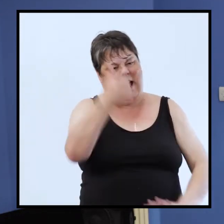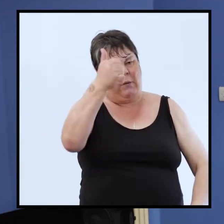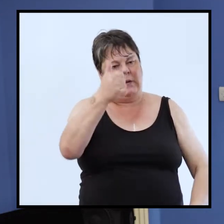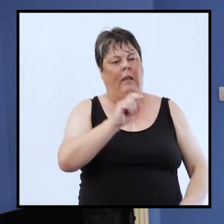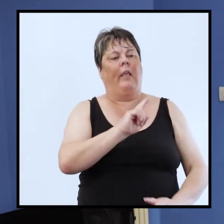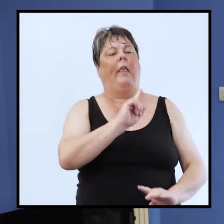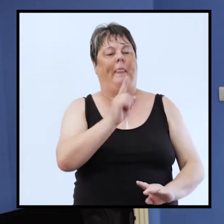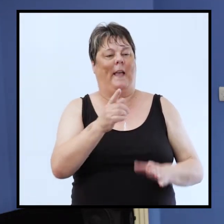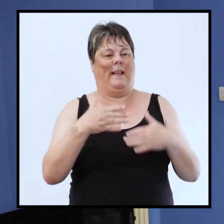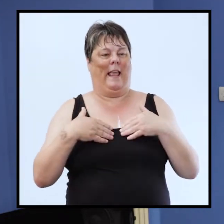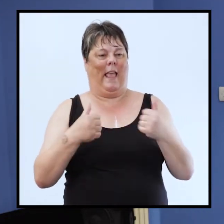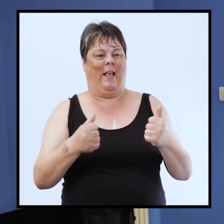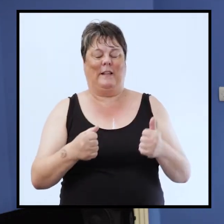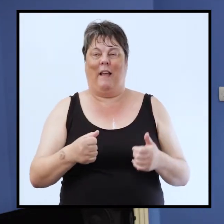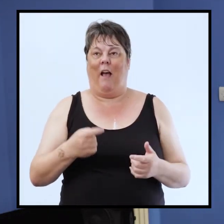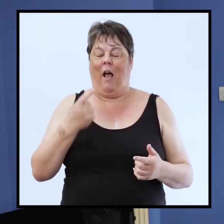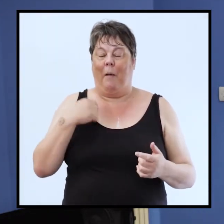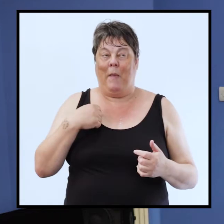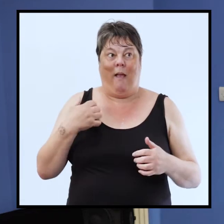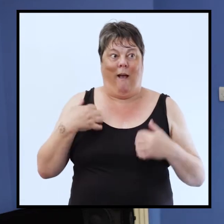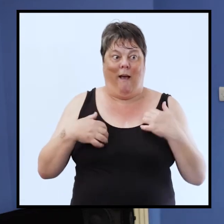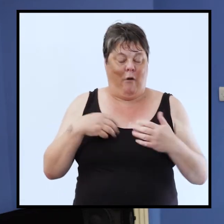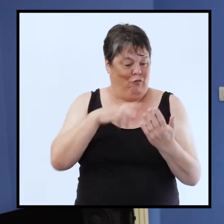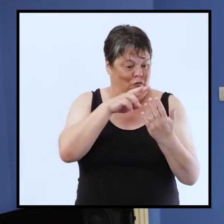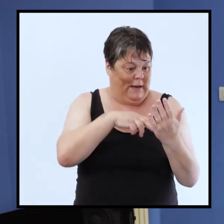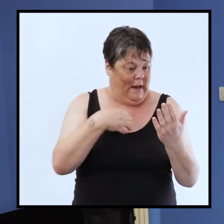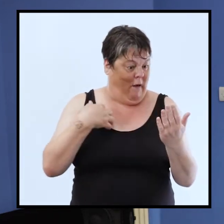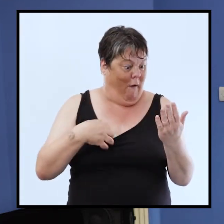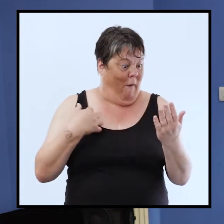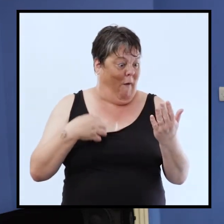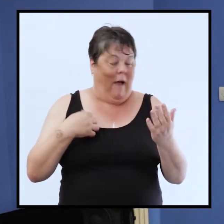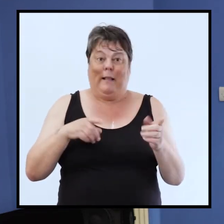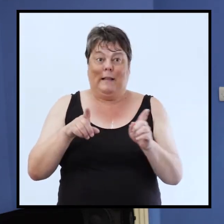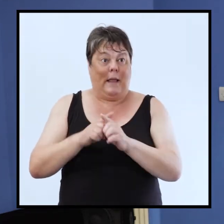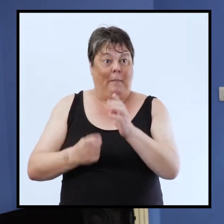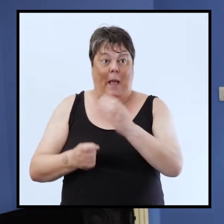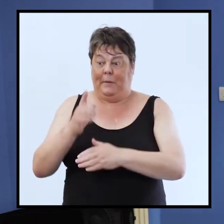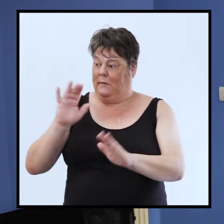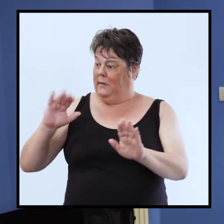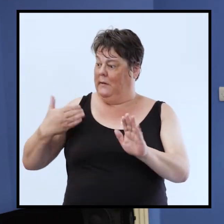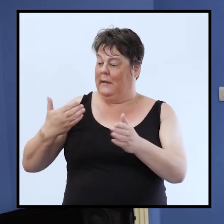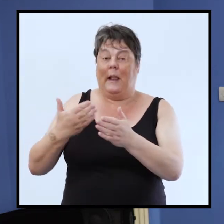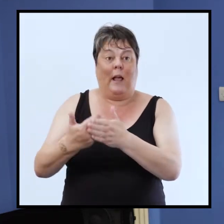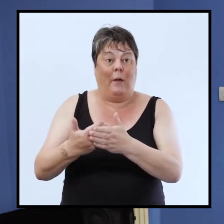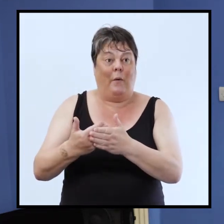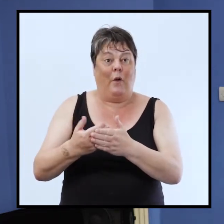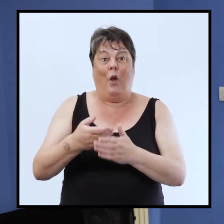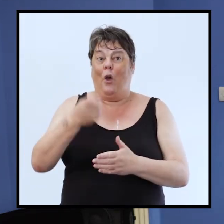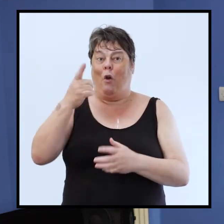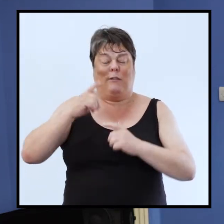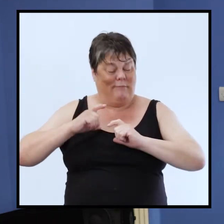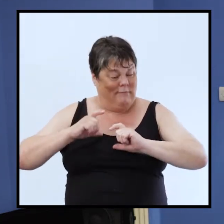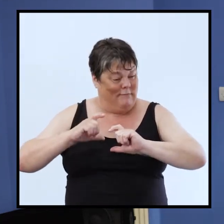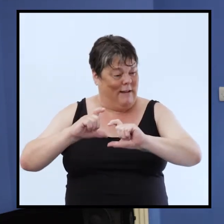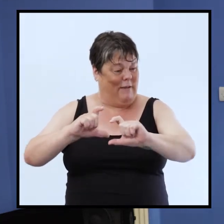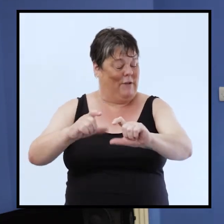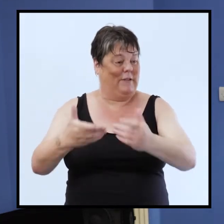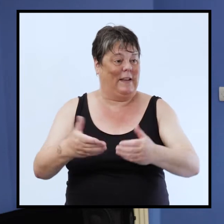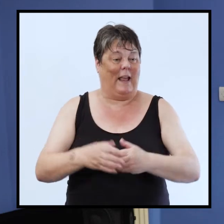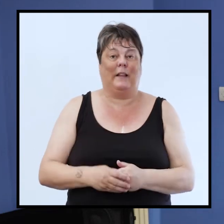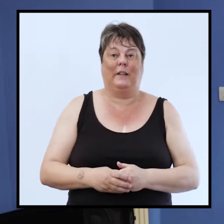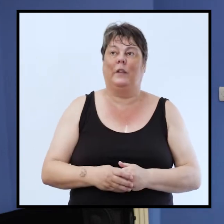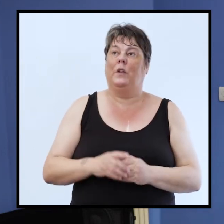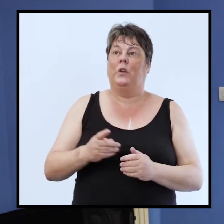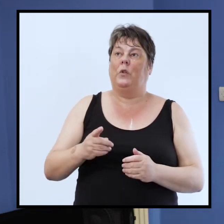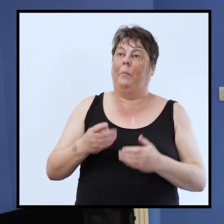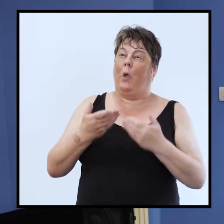excited when you when you hear this stuff and and read it and it's still going on now and god wants to do more and more of it okay so be